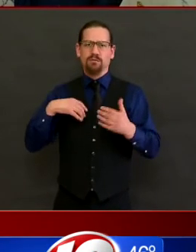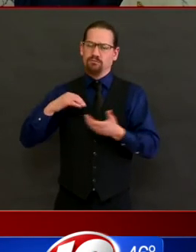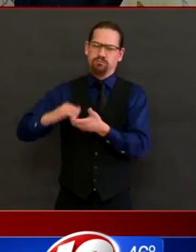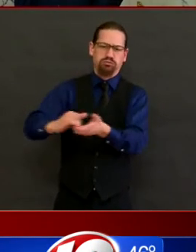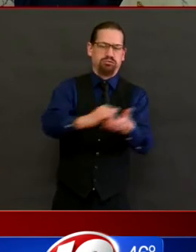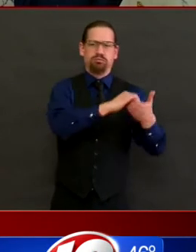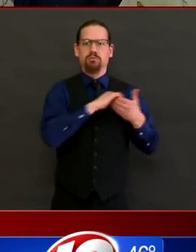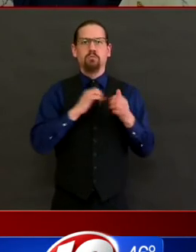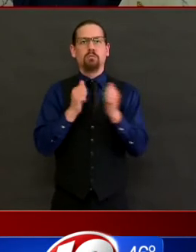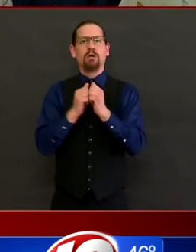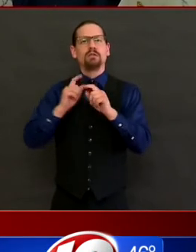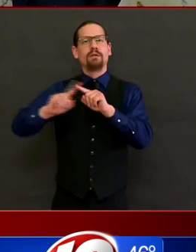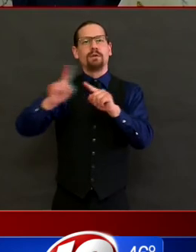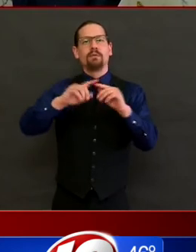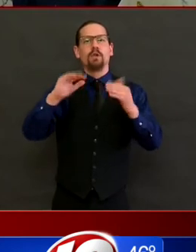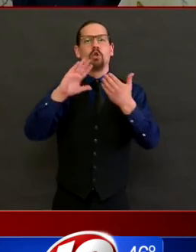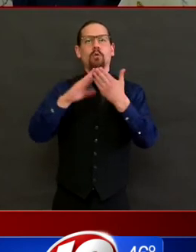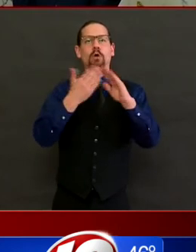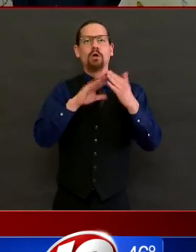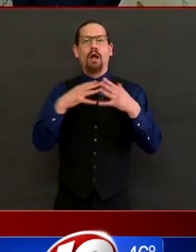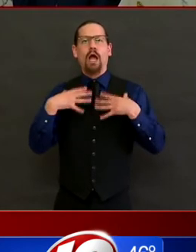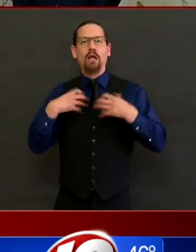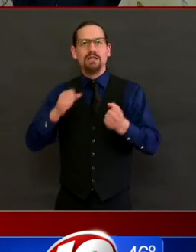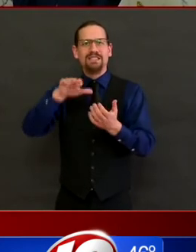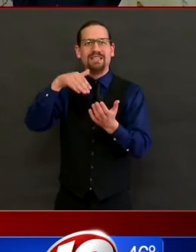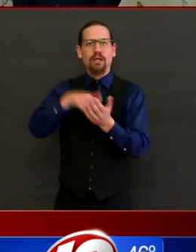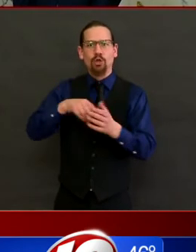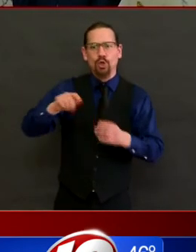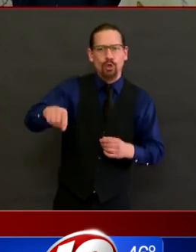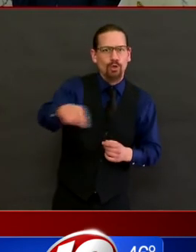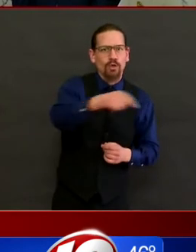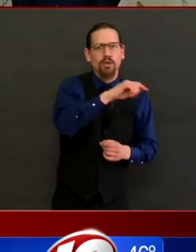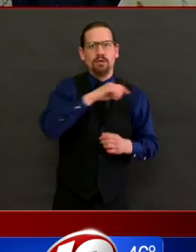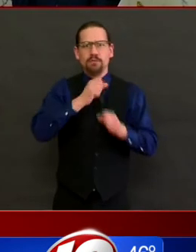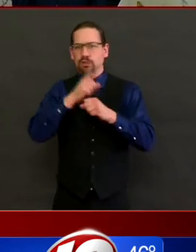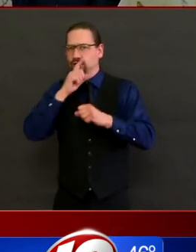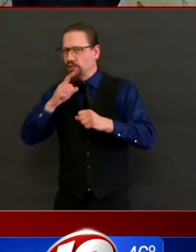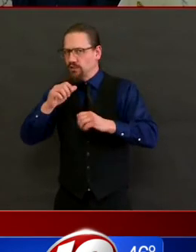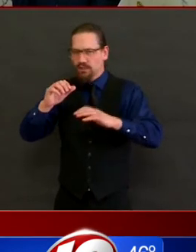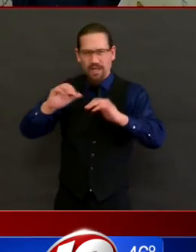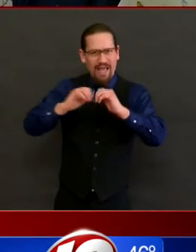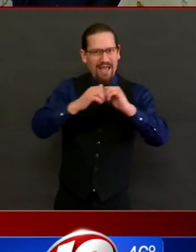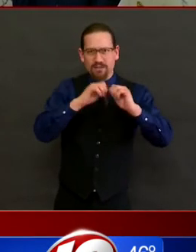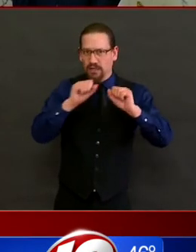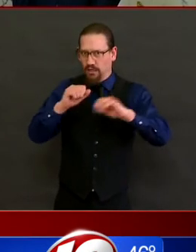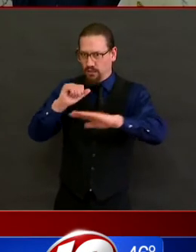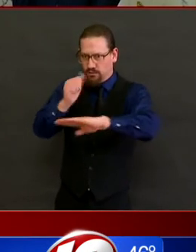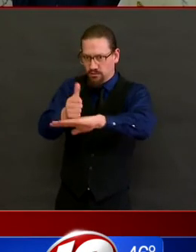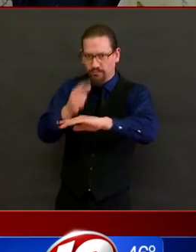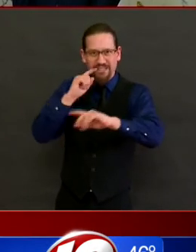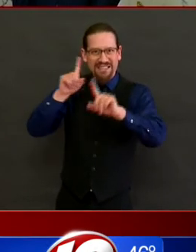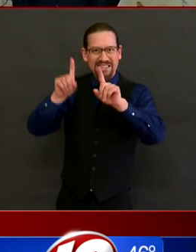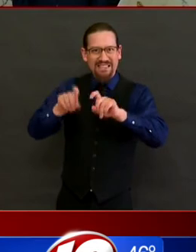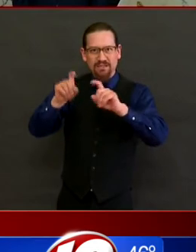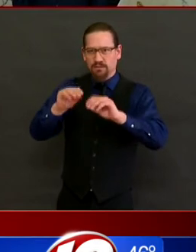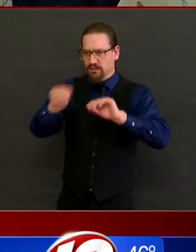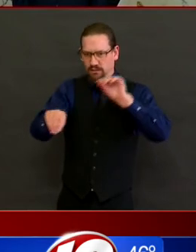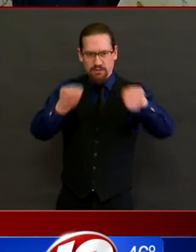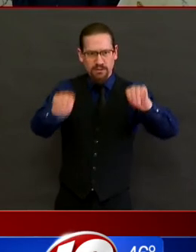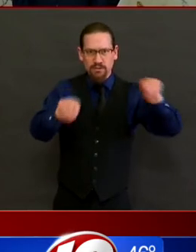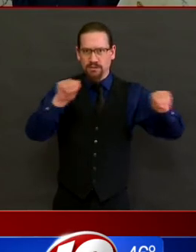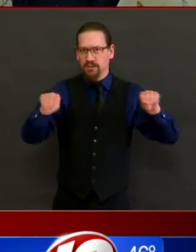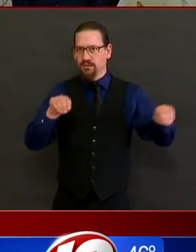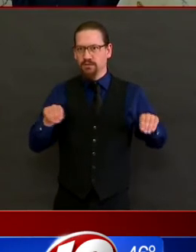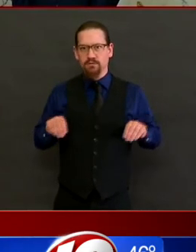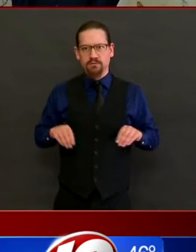and ethnic population groups. Health equity zones and other community leaders have been in touch with us